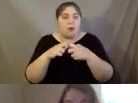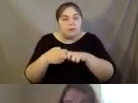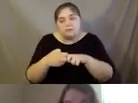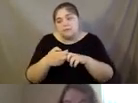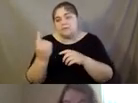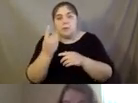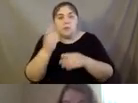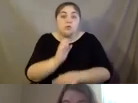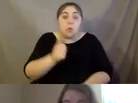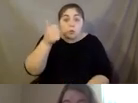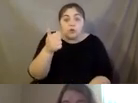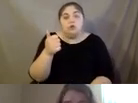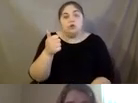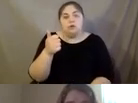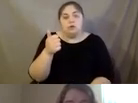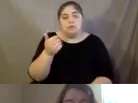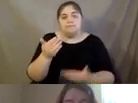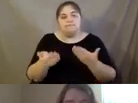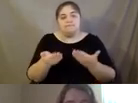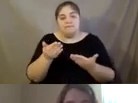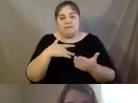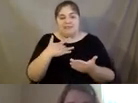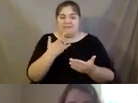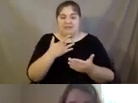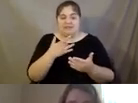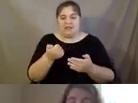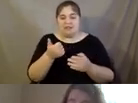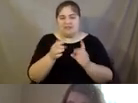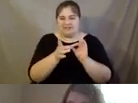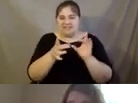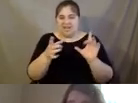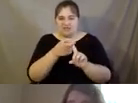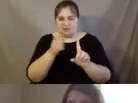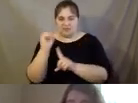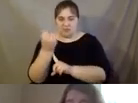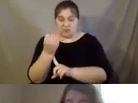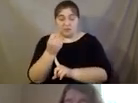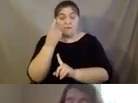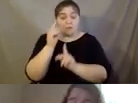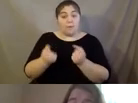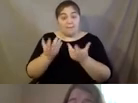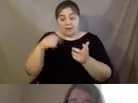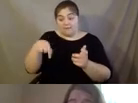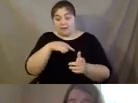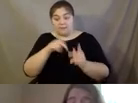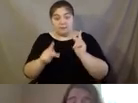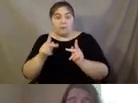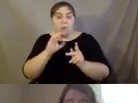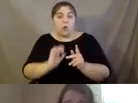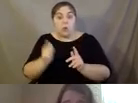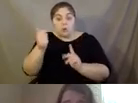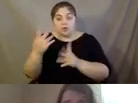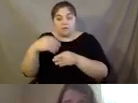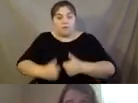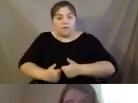And therefore they, they feel a little bit detached, but for many of us with people who are older in our lives or who with